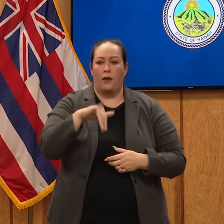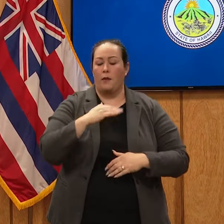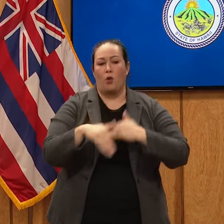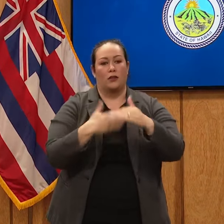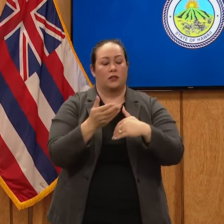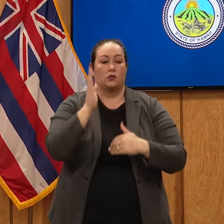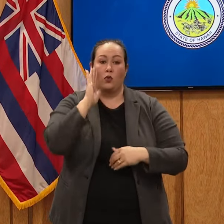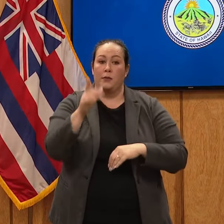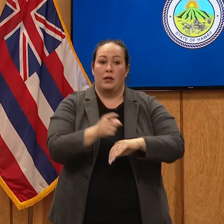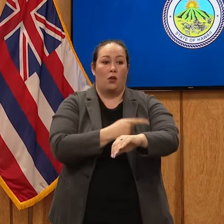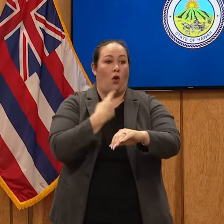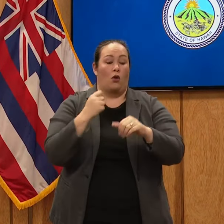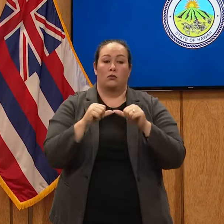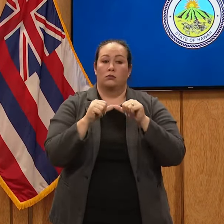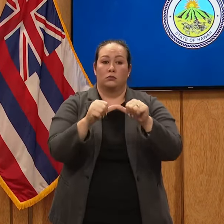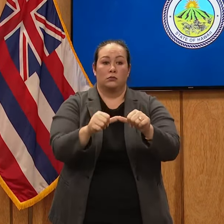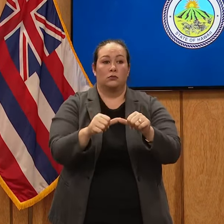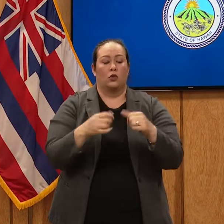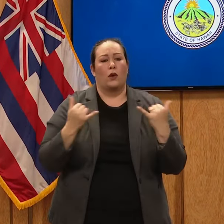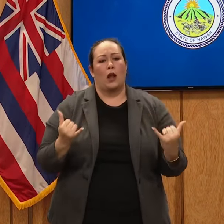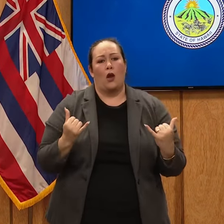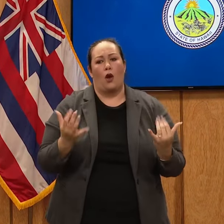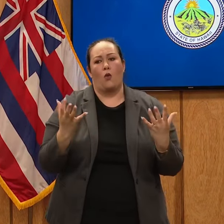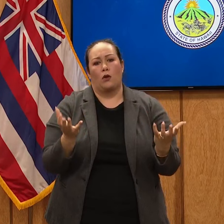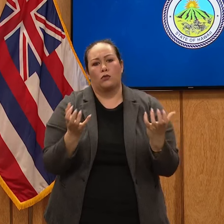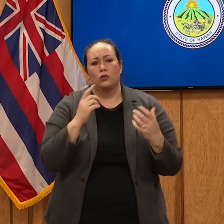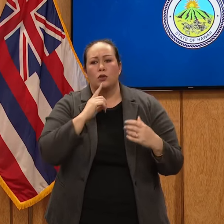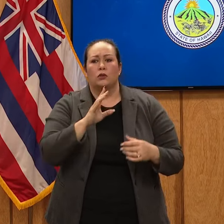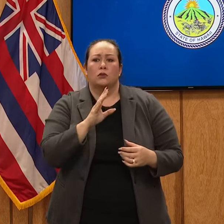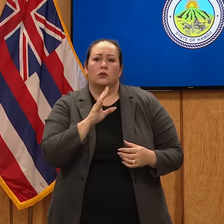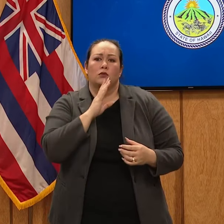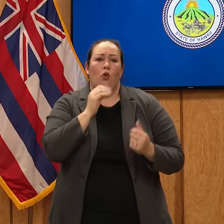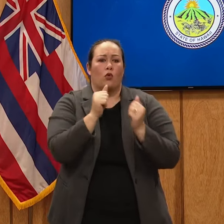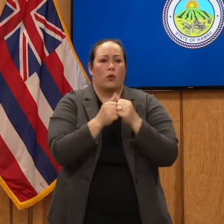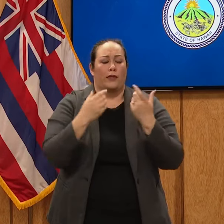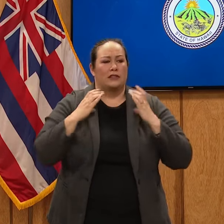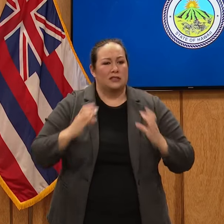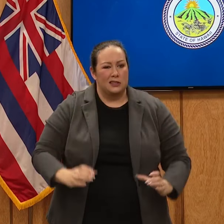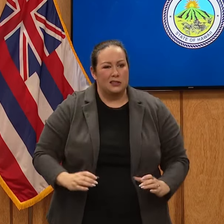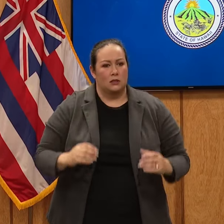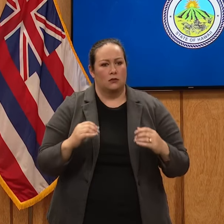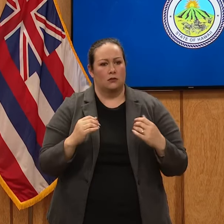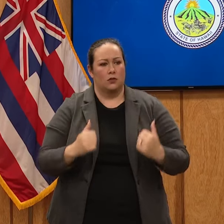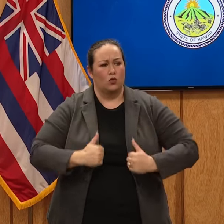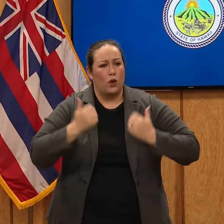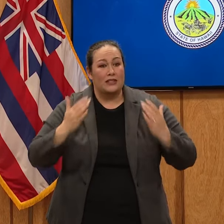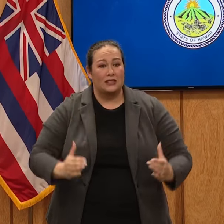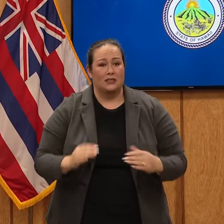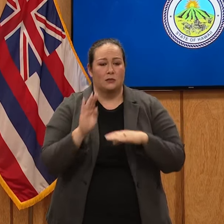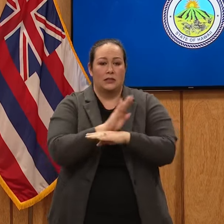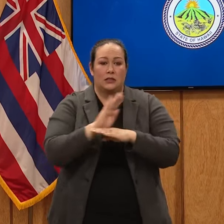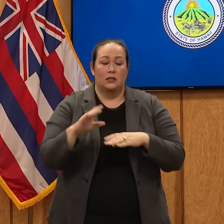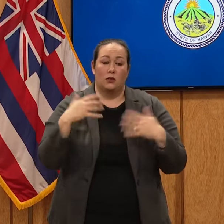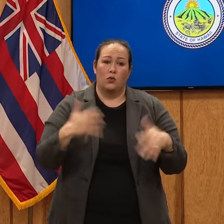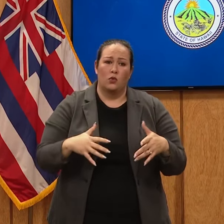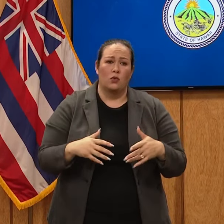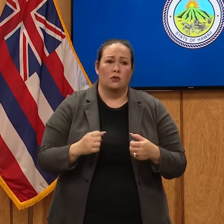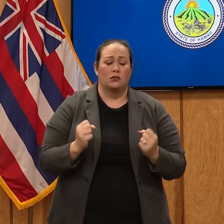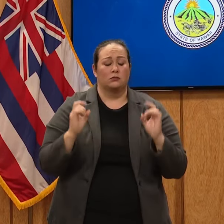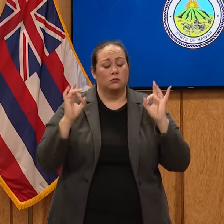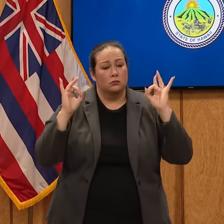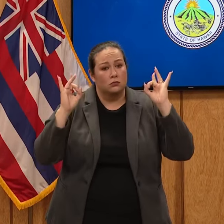I really want to speak to our citizens, our residents, our visitors, our businesses, who have suffered tremendous loss